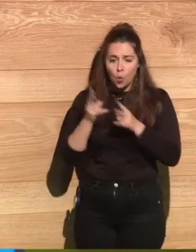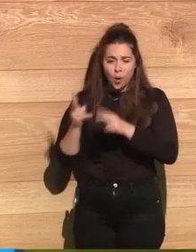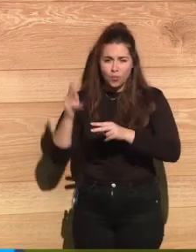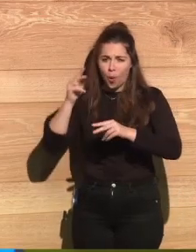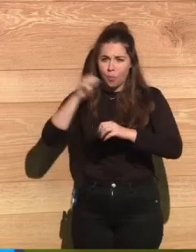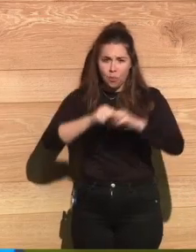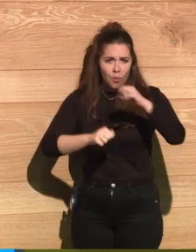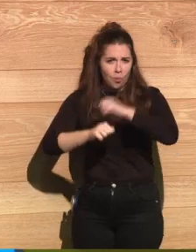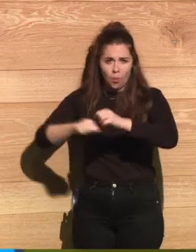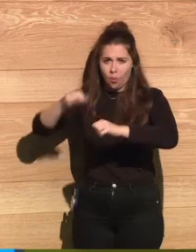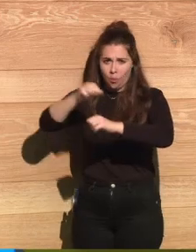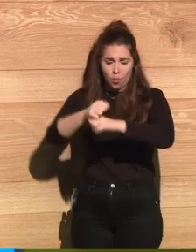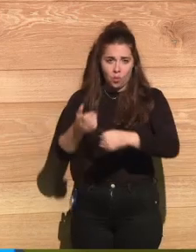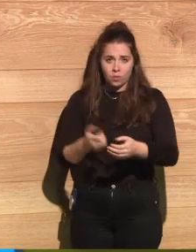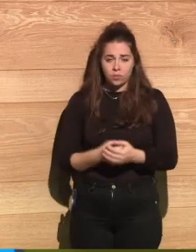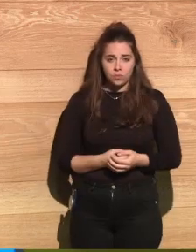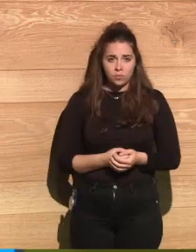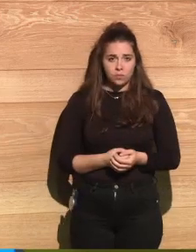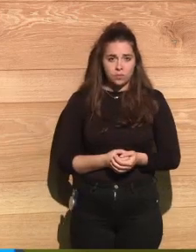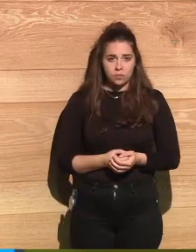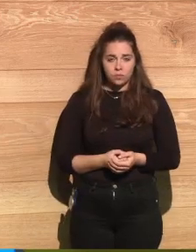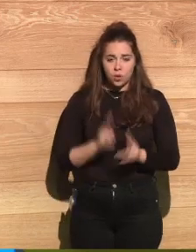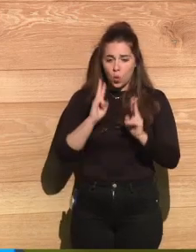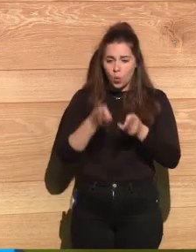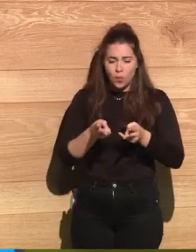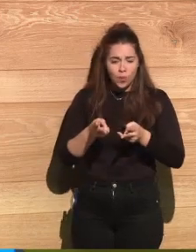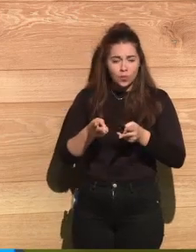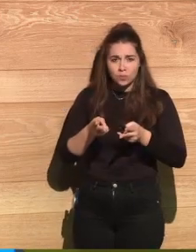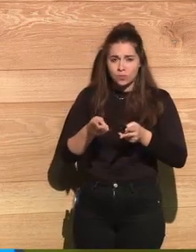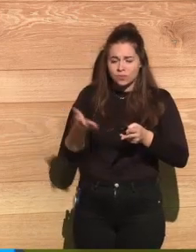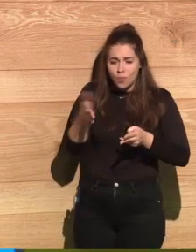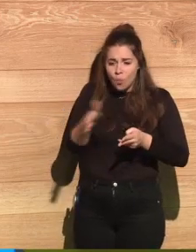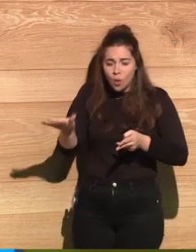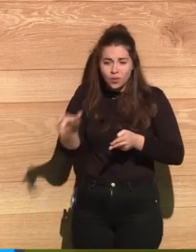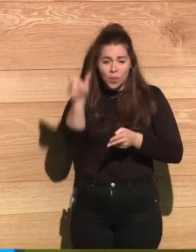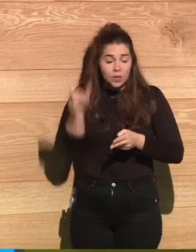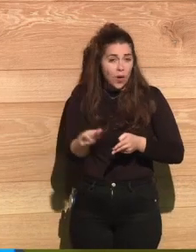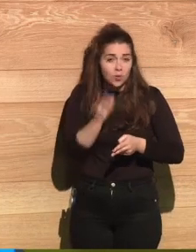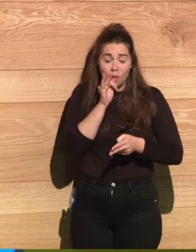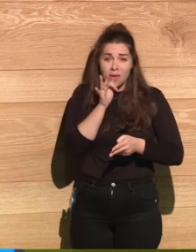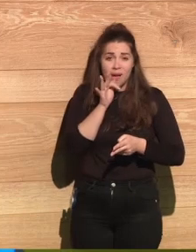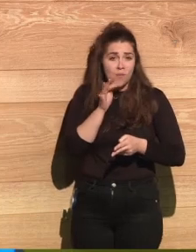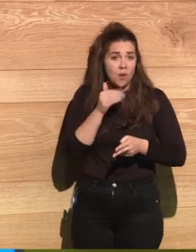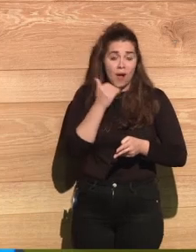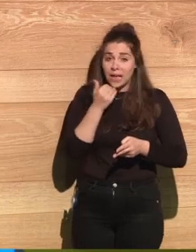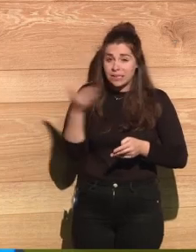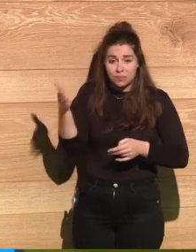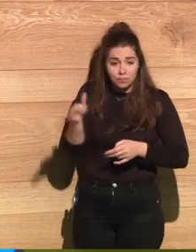people. And people were just groaning and moaning